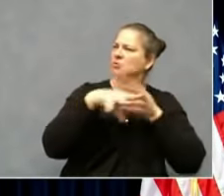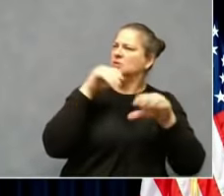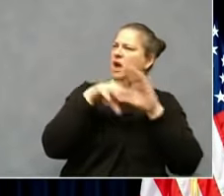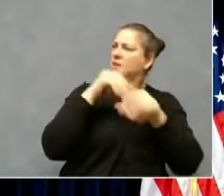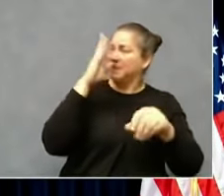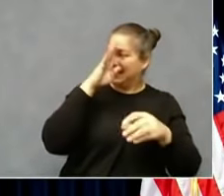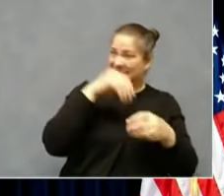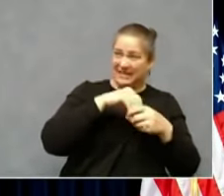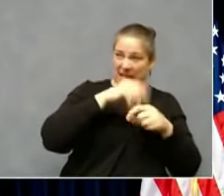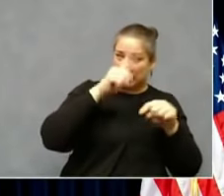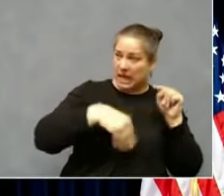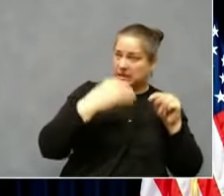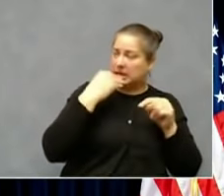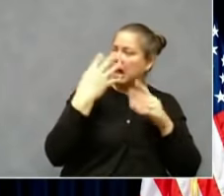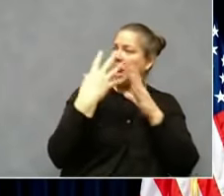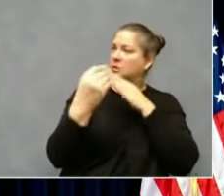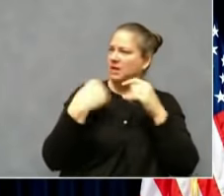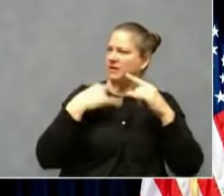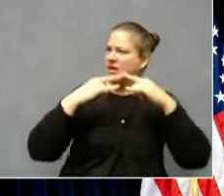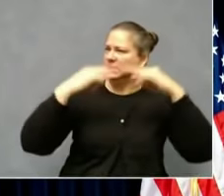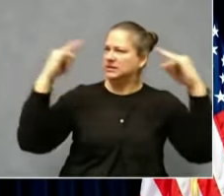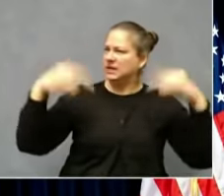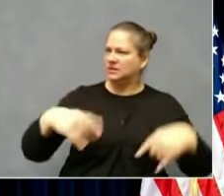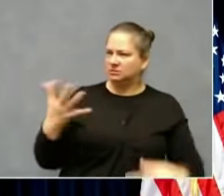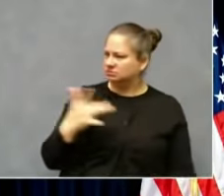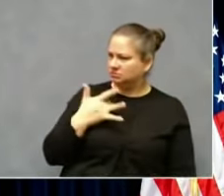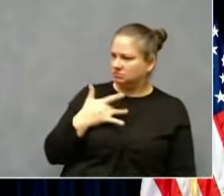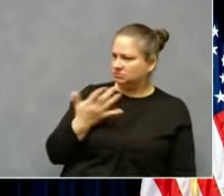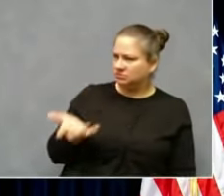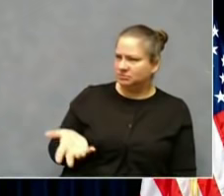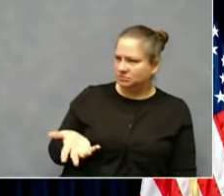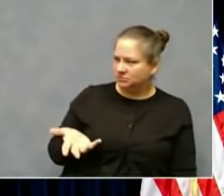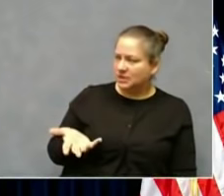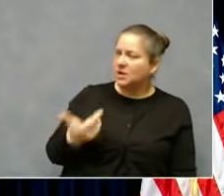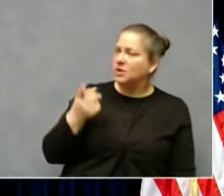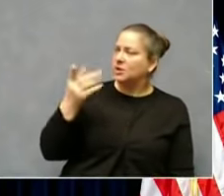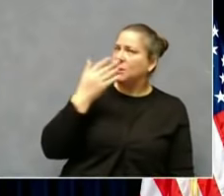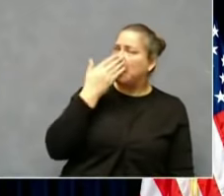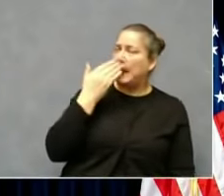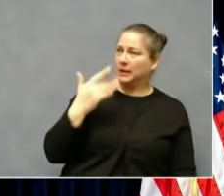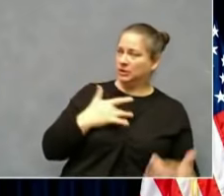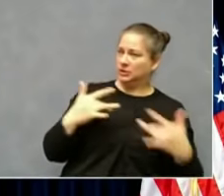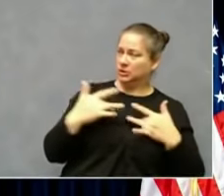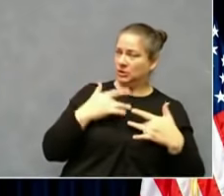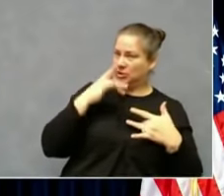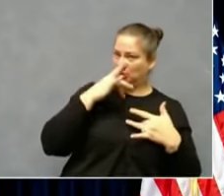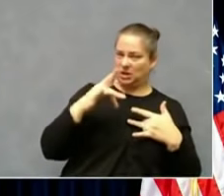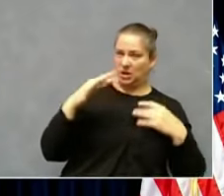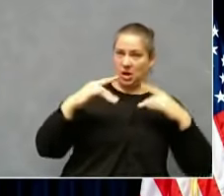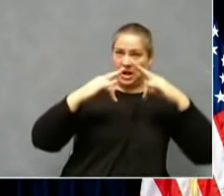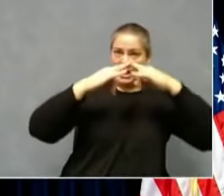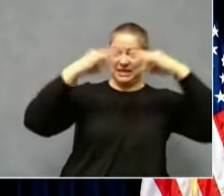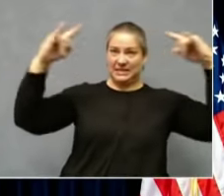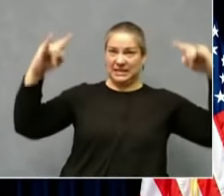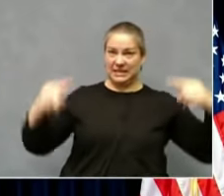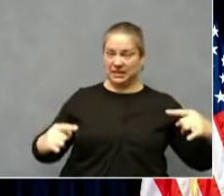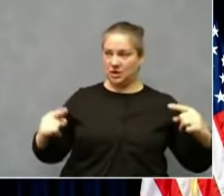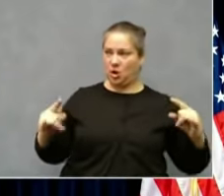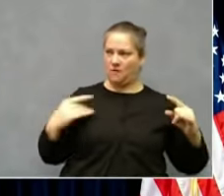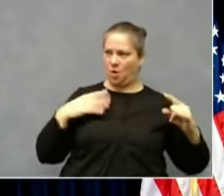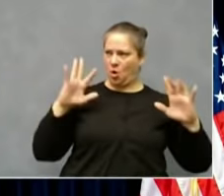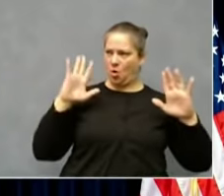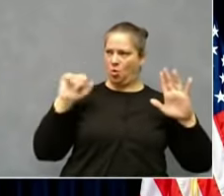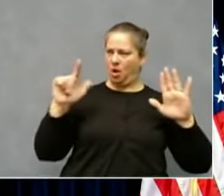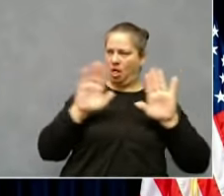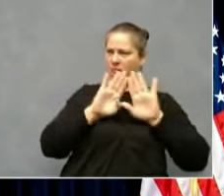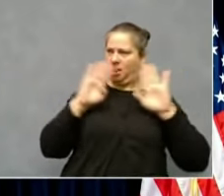What are your thoughts on that and any concern that when we're seeing the walls added and heating added and everything else that it kind of